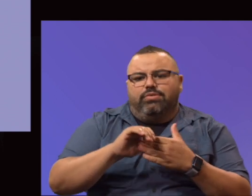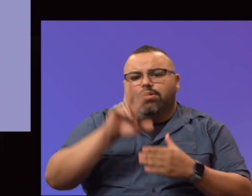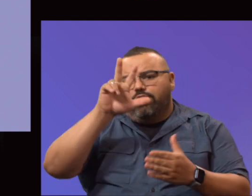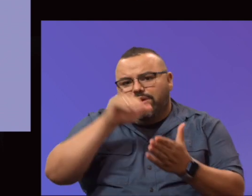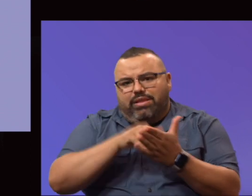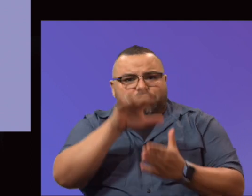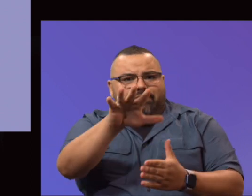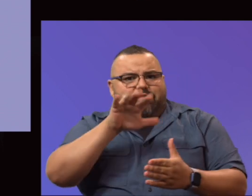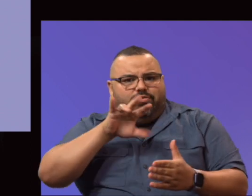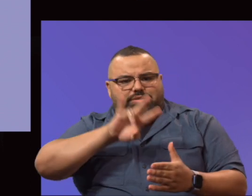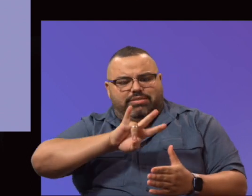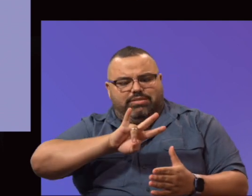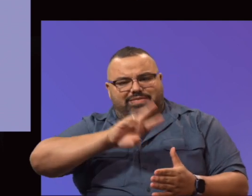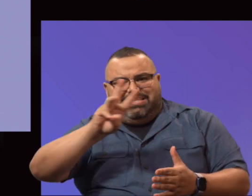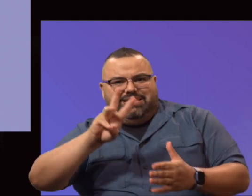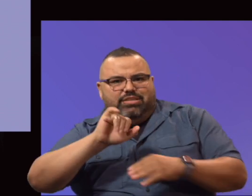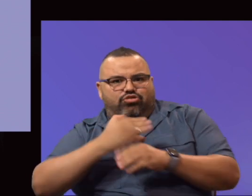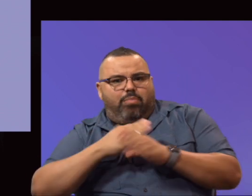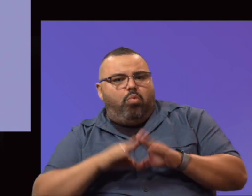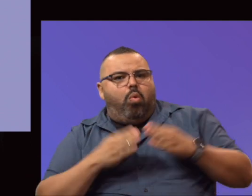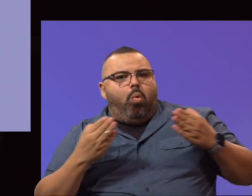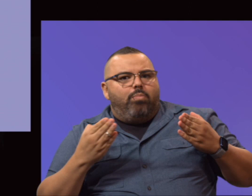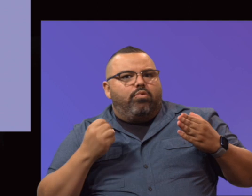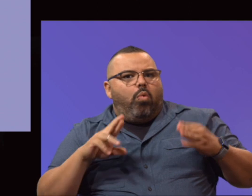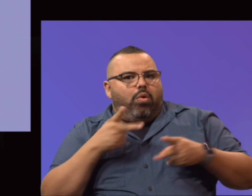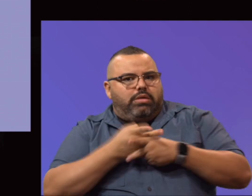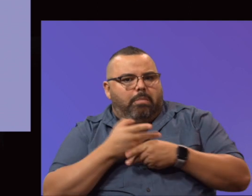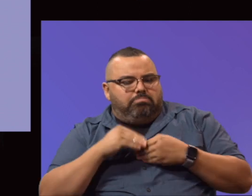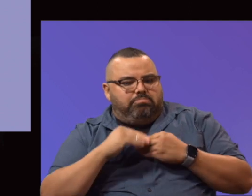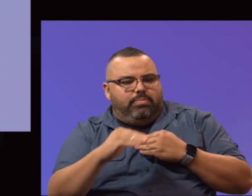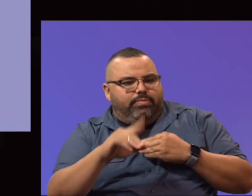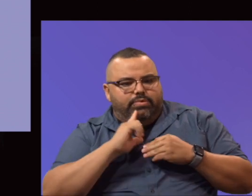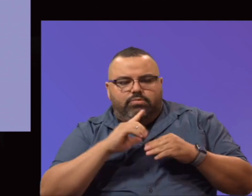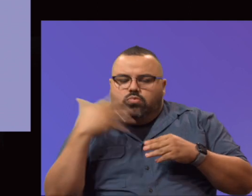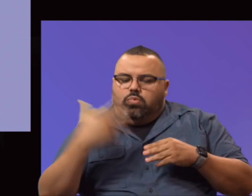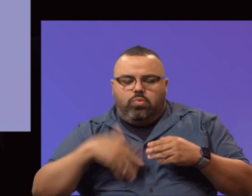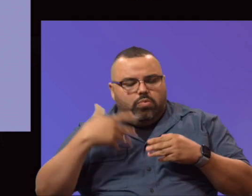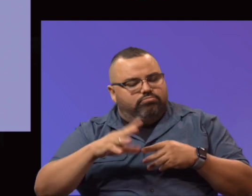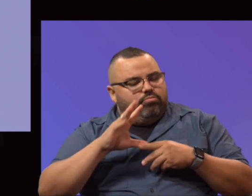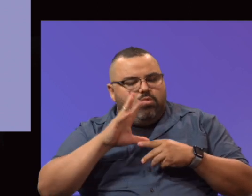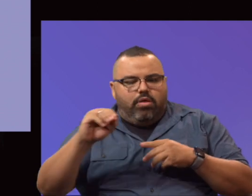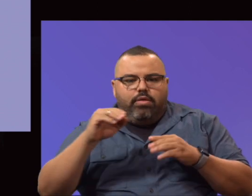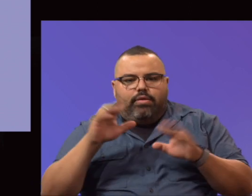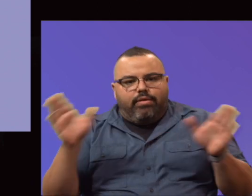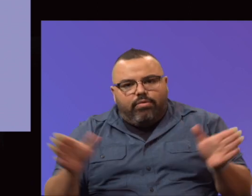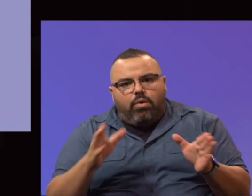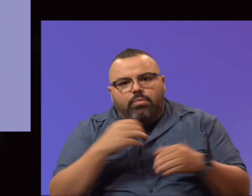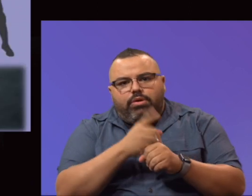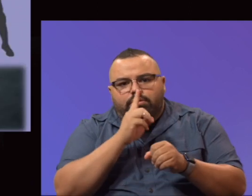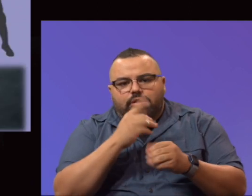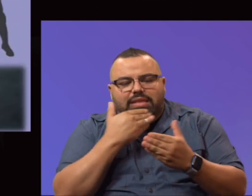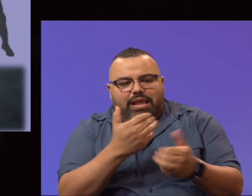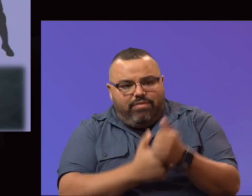3,576 jobs were either created or retained. This is a tremendous effort. And so I want to thank everyone